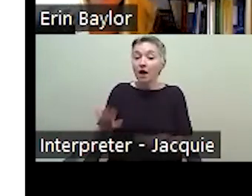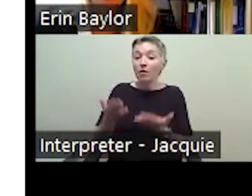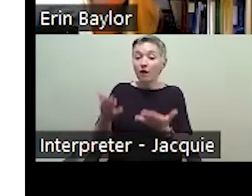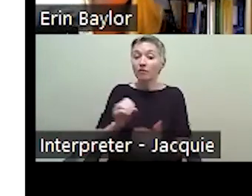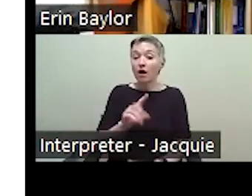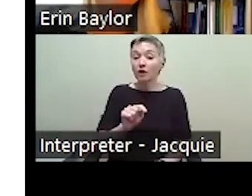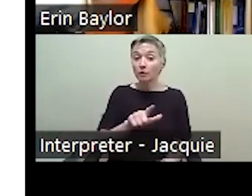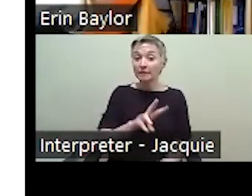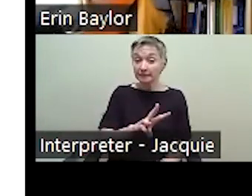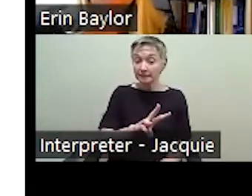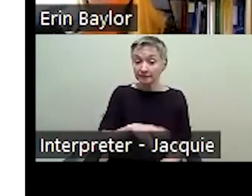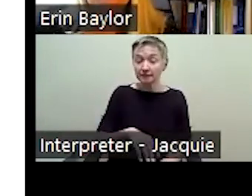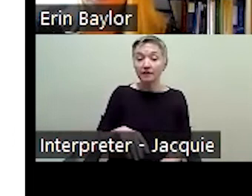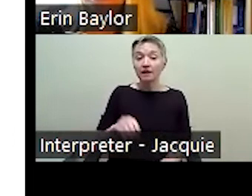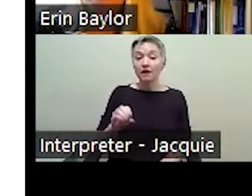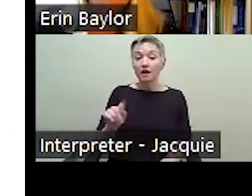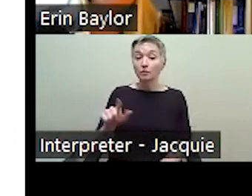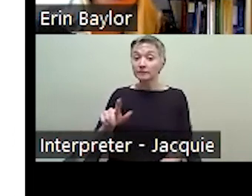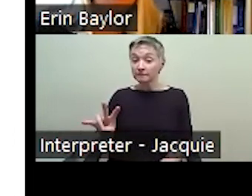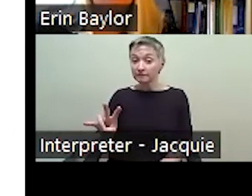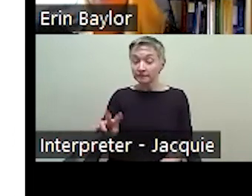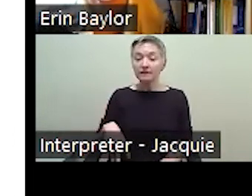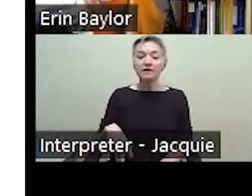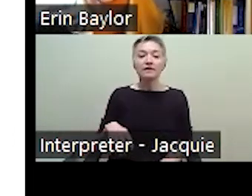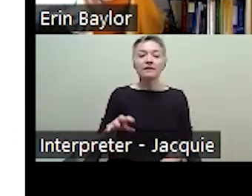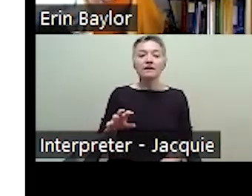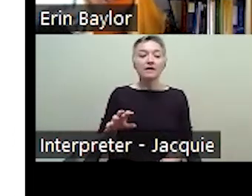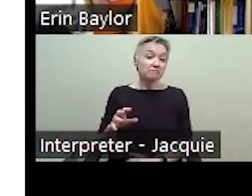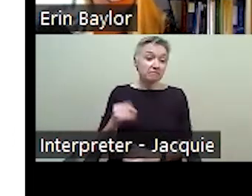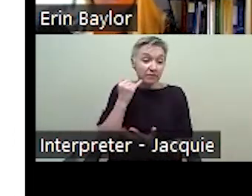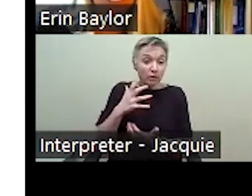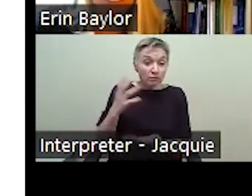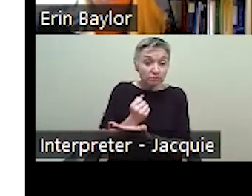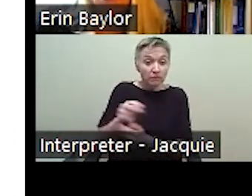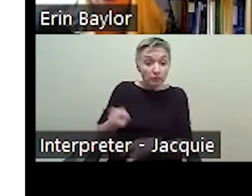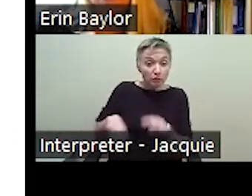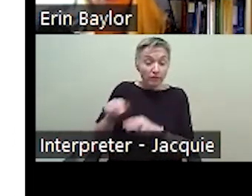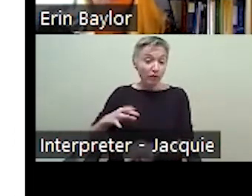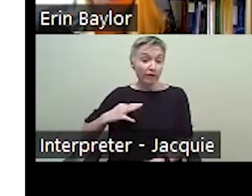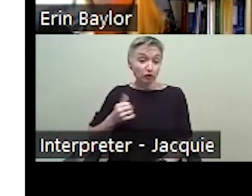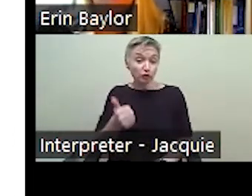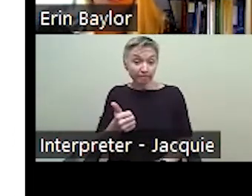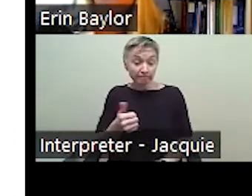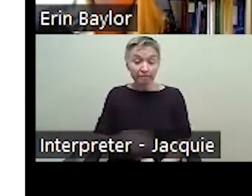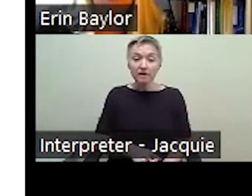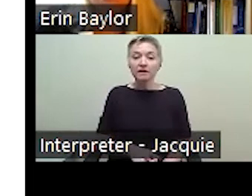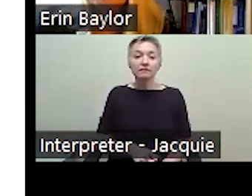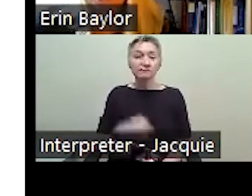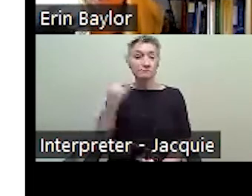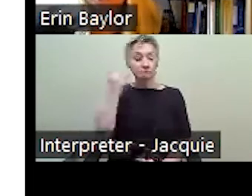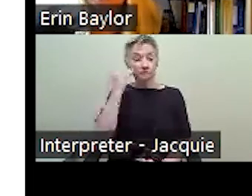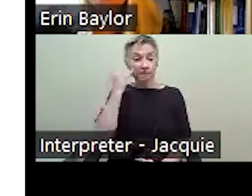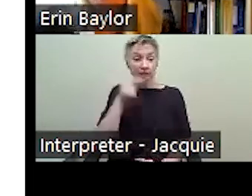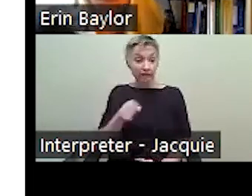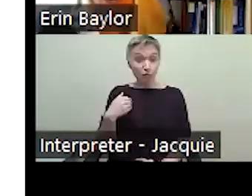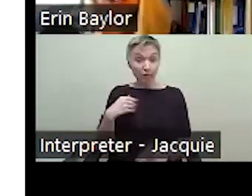27th, in case anyone is interested to either observe or volunteer. Um, and if you have a group of, uh, participants